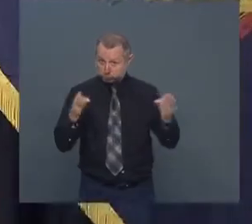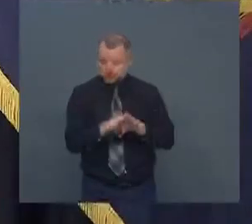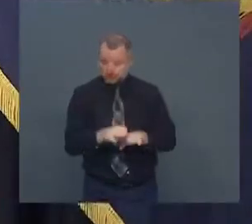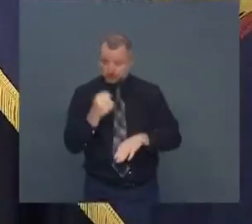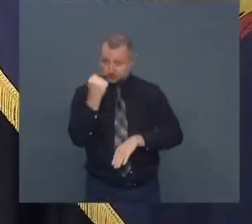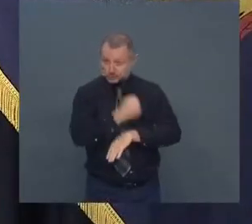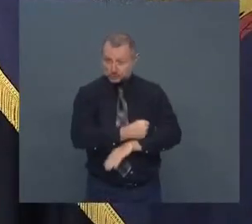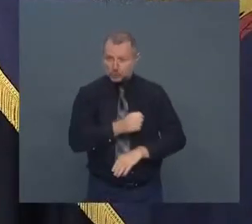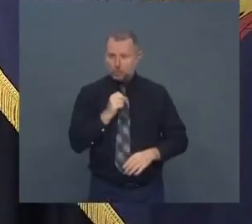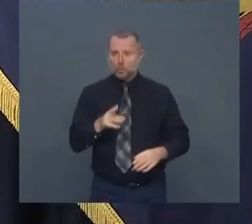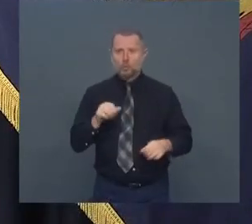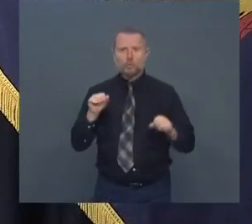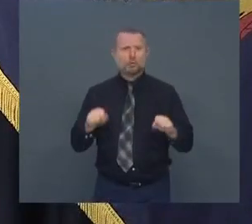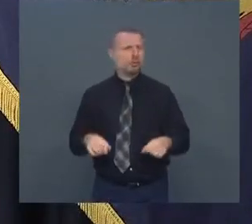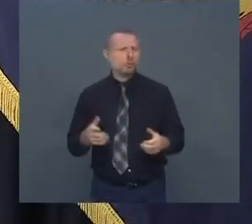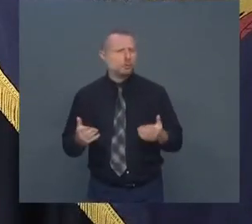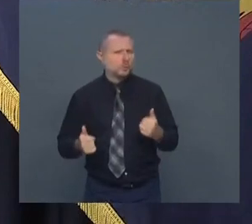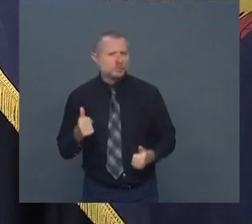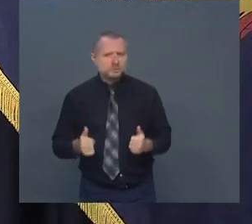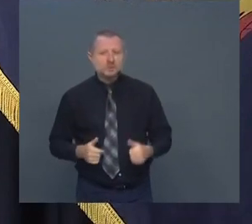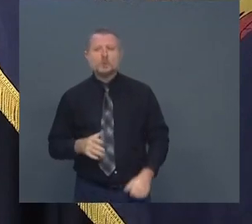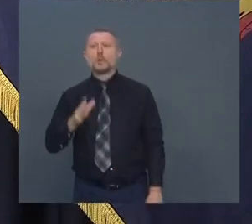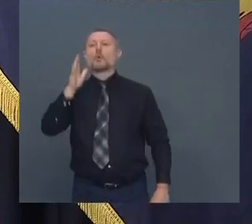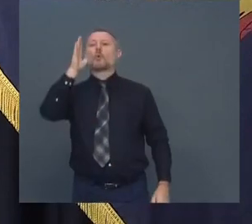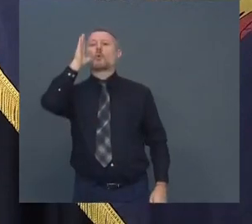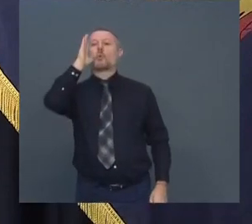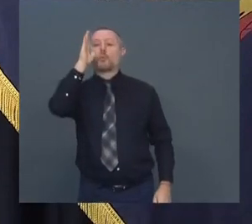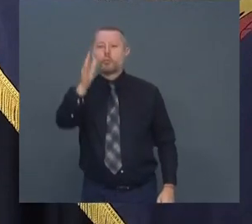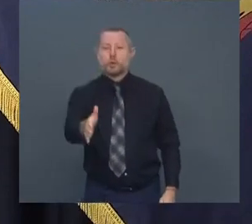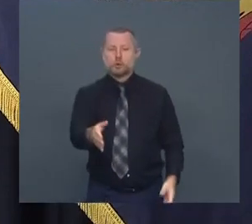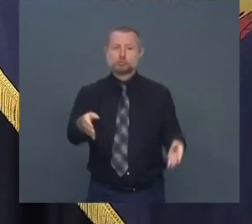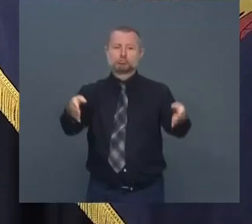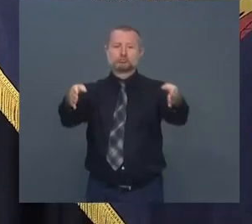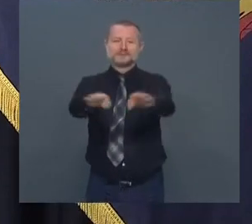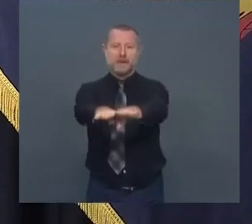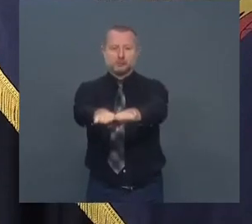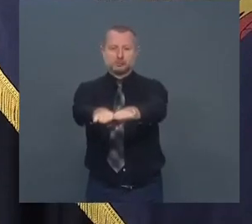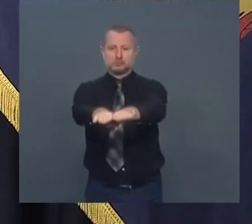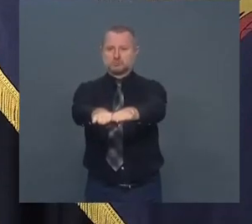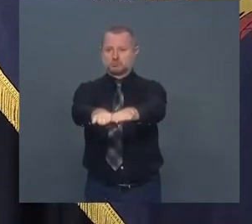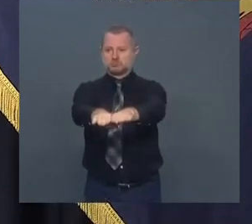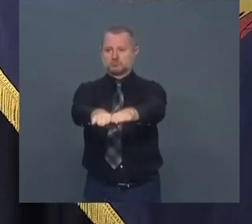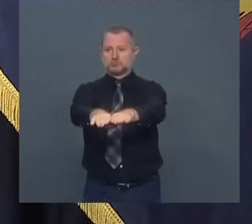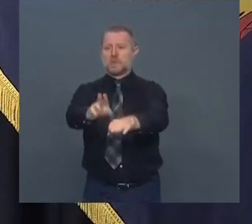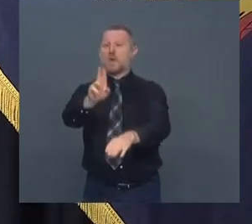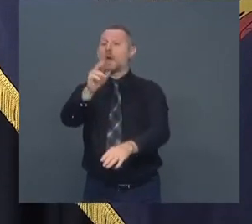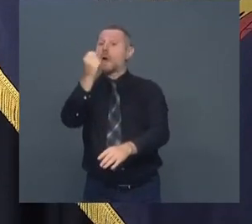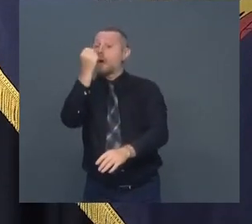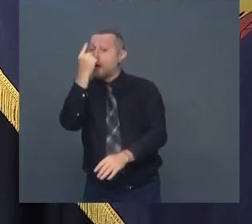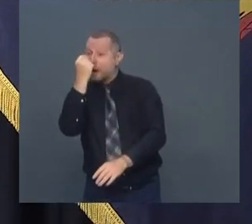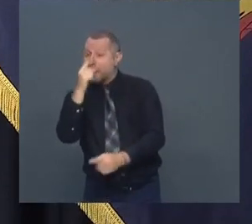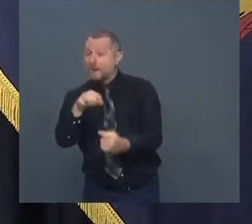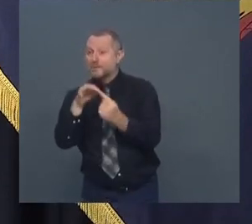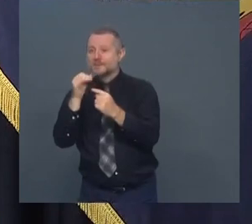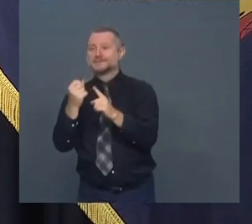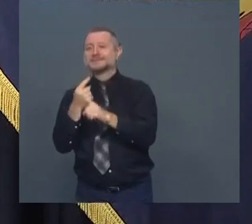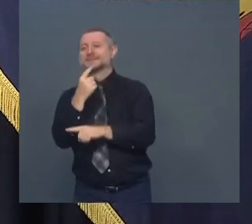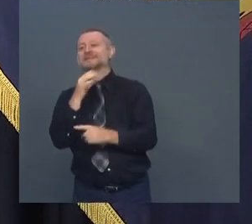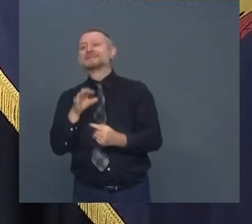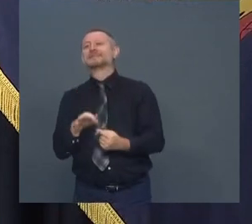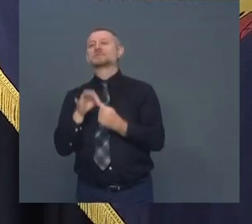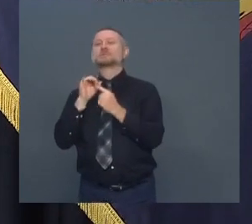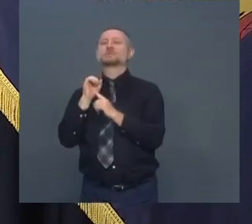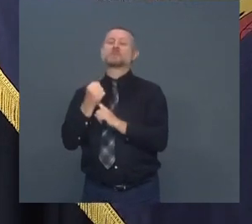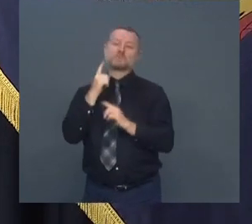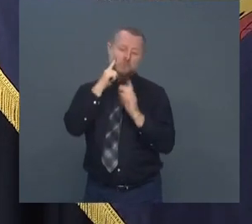they will shut unless there are extenuating circumstances for example you have